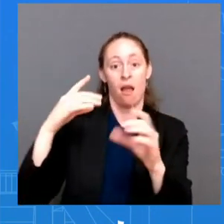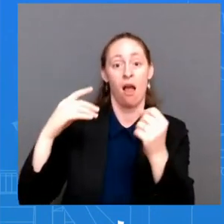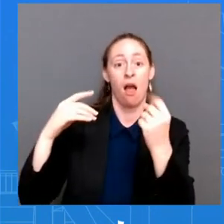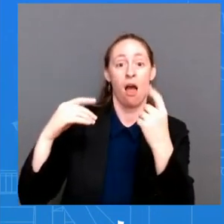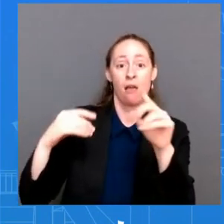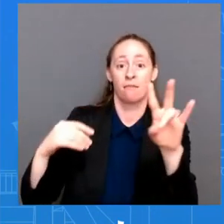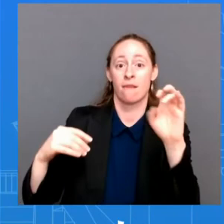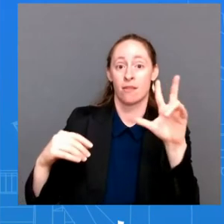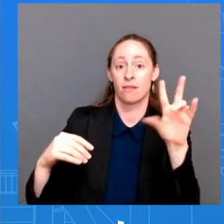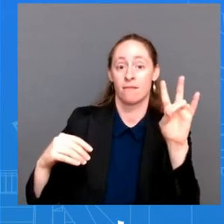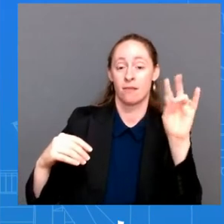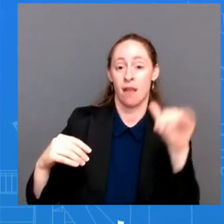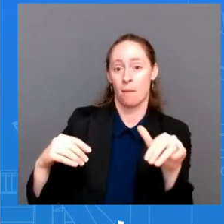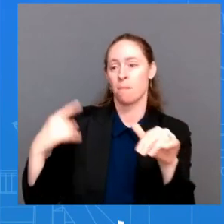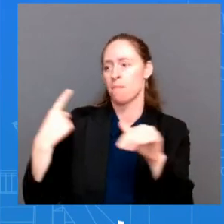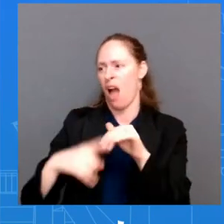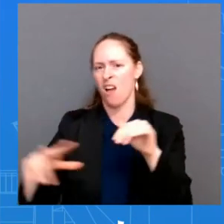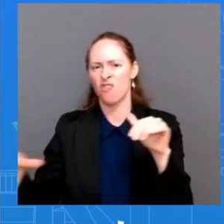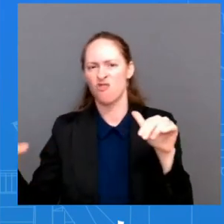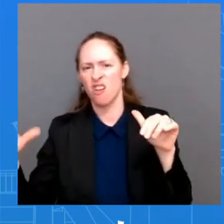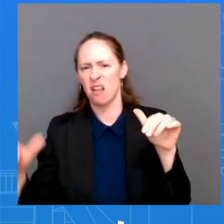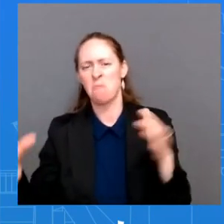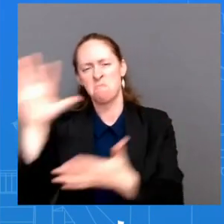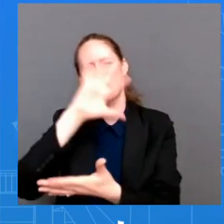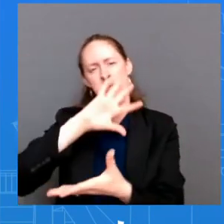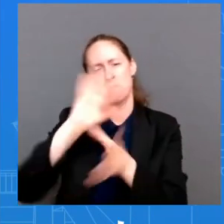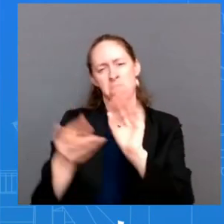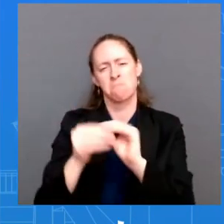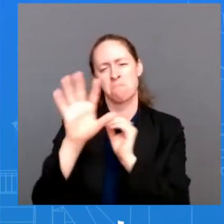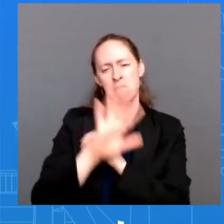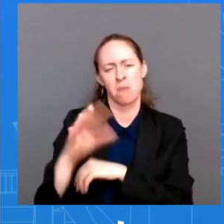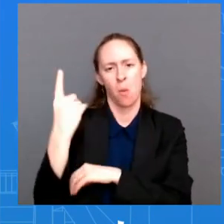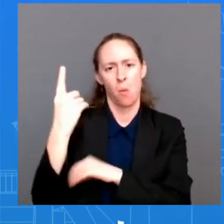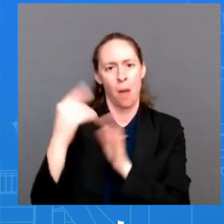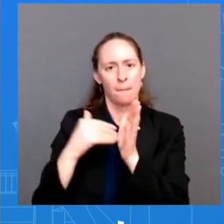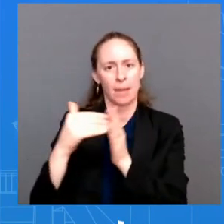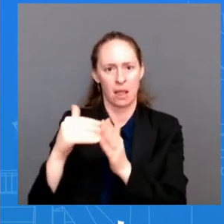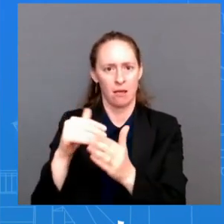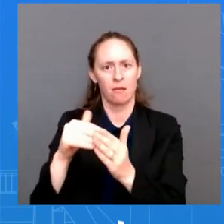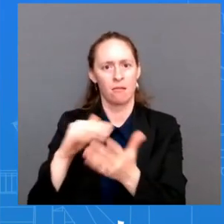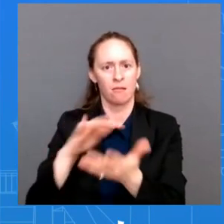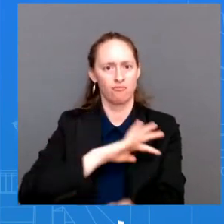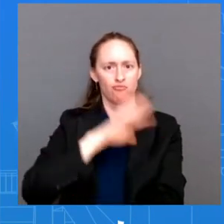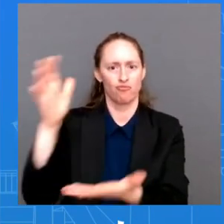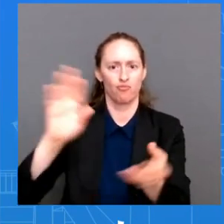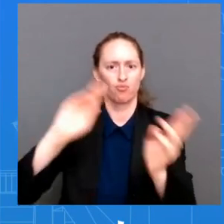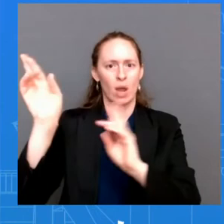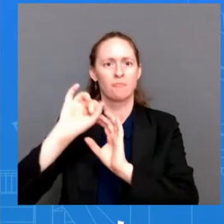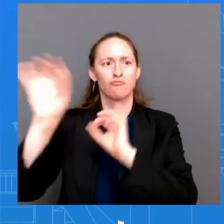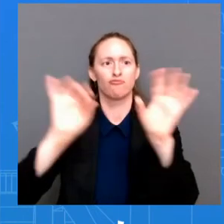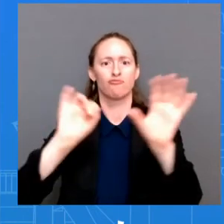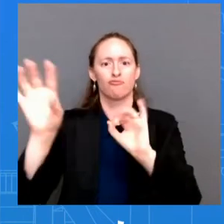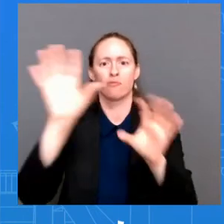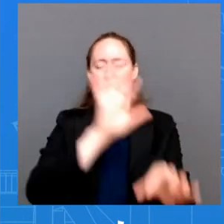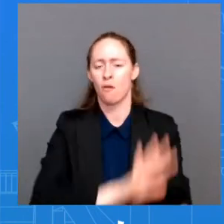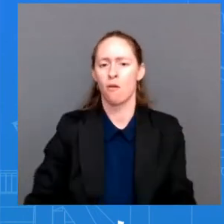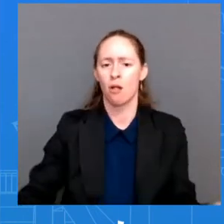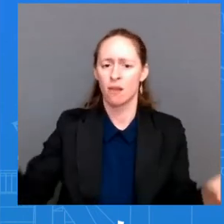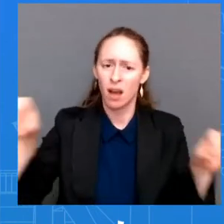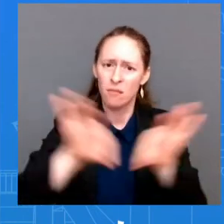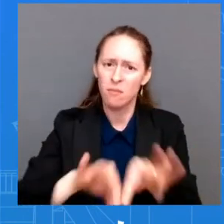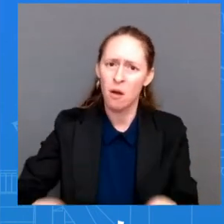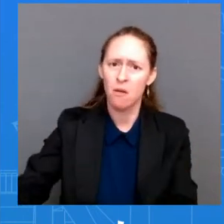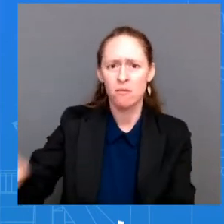one million doses that's out in the United States. And so that matters. It's very important as we're trying to really have a